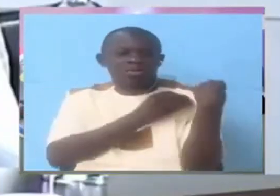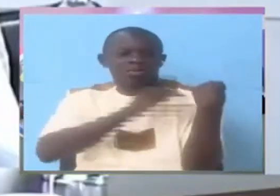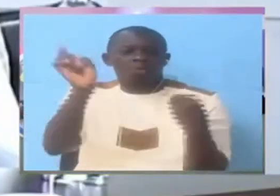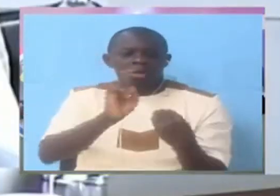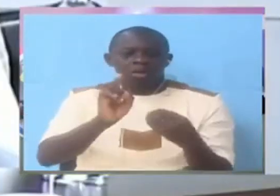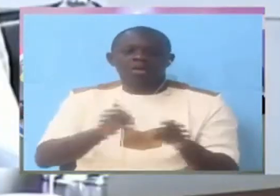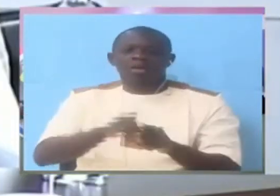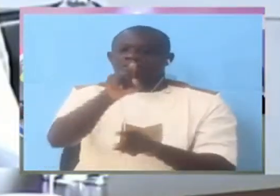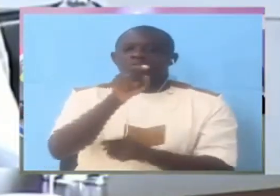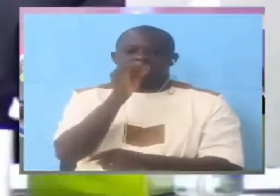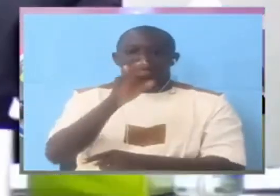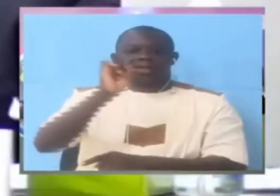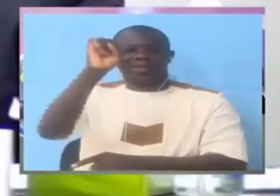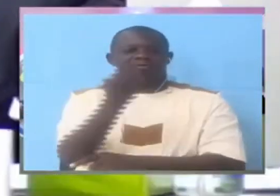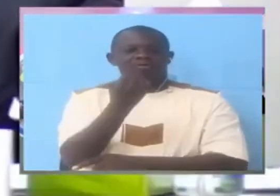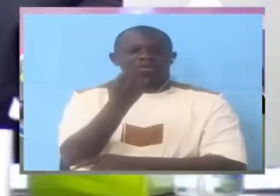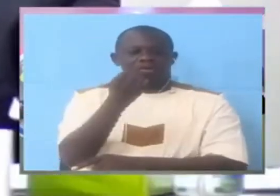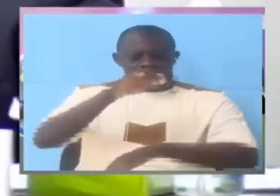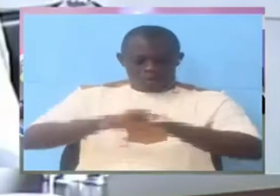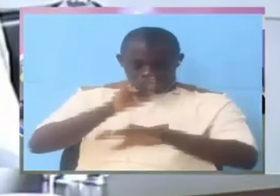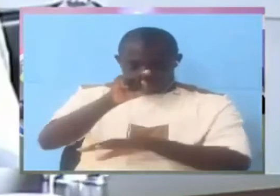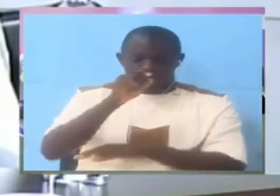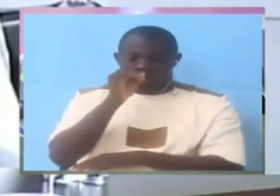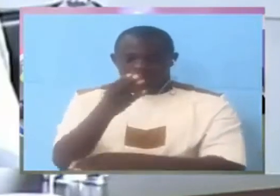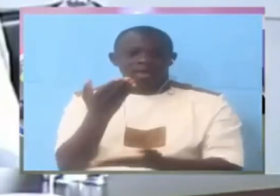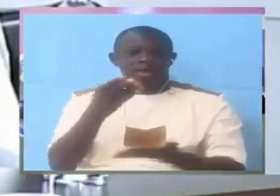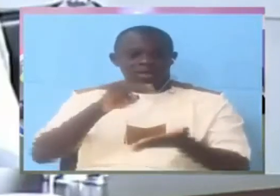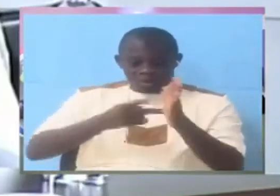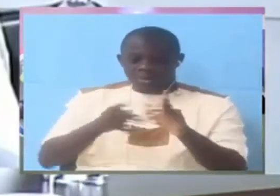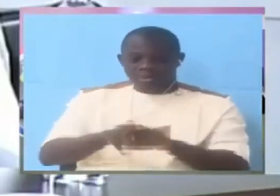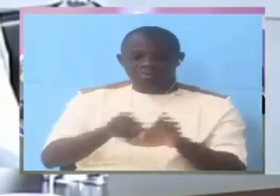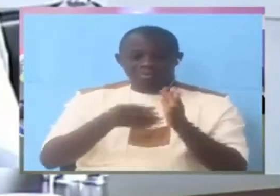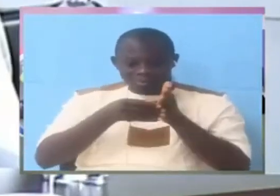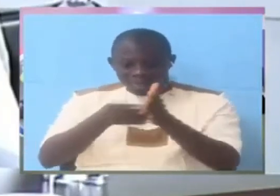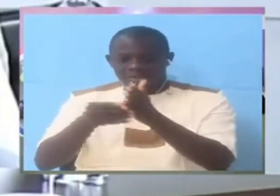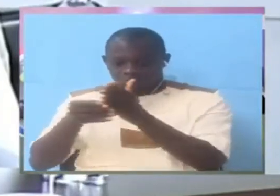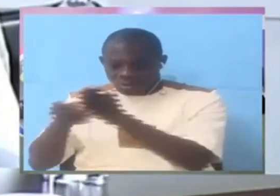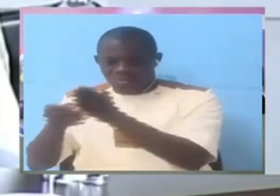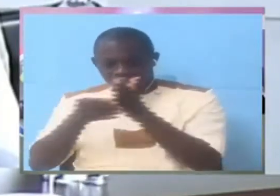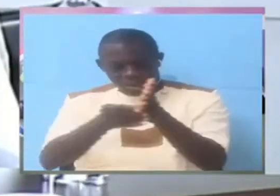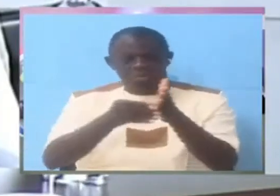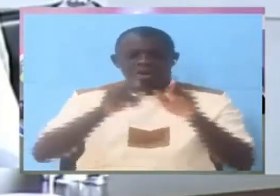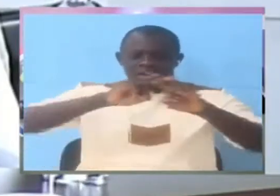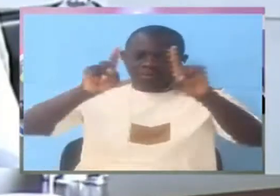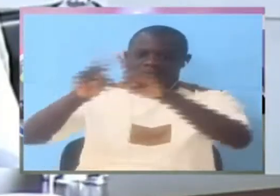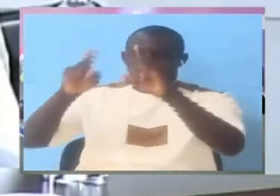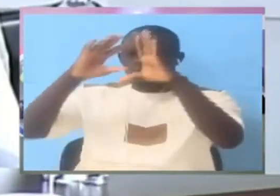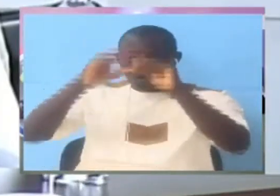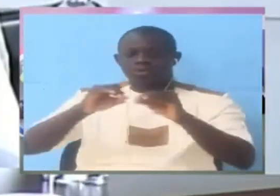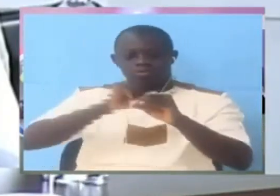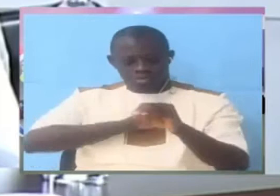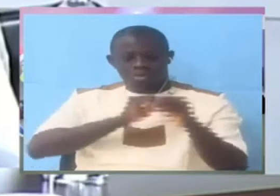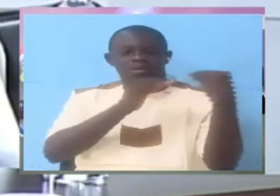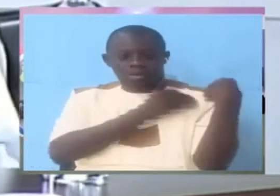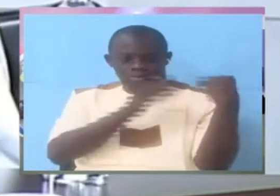said it would be difficult for you to say it's the directors of those units that can say. That's true. The